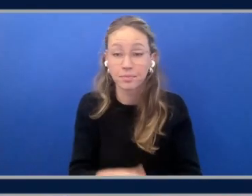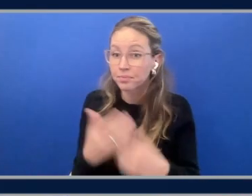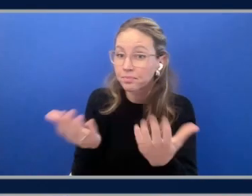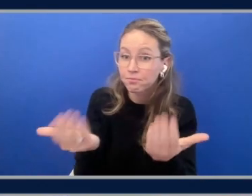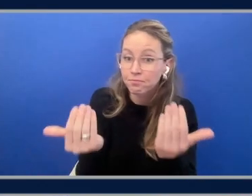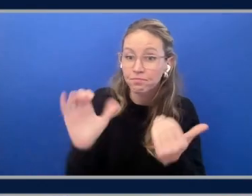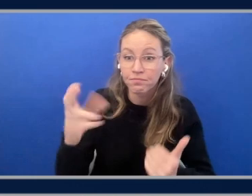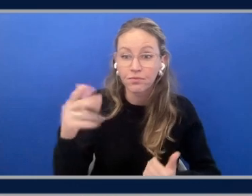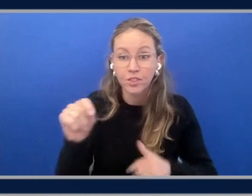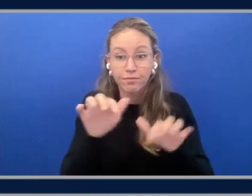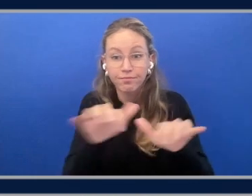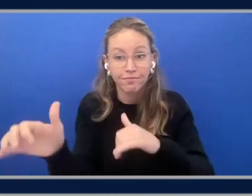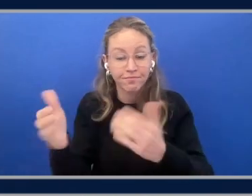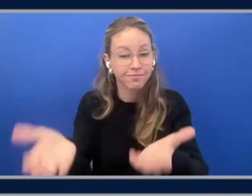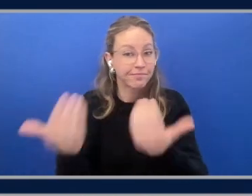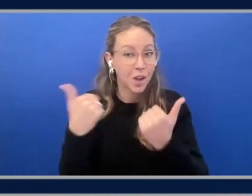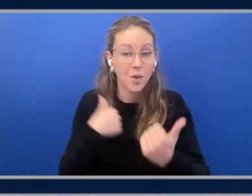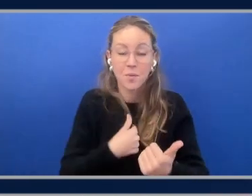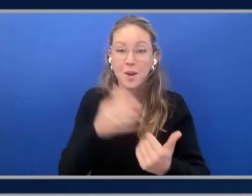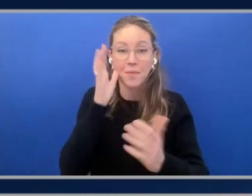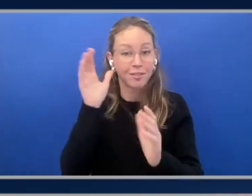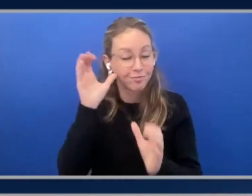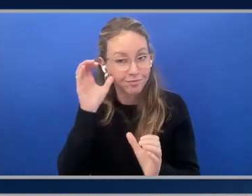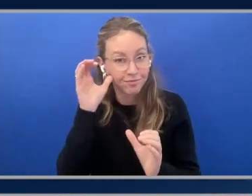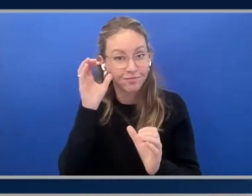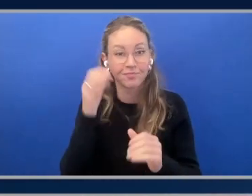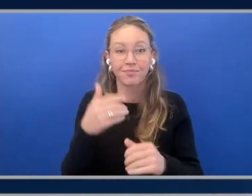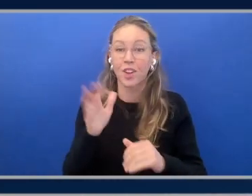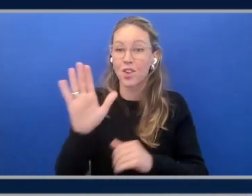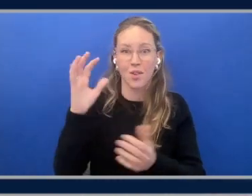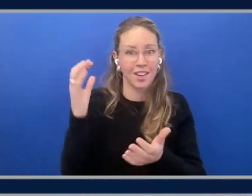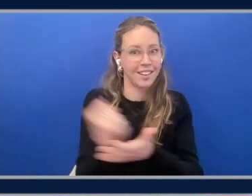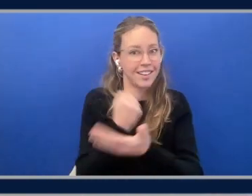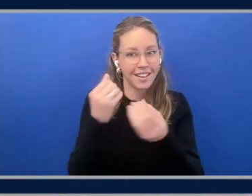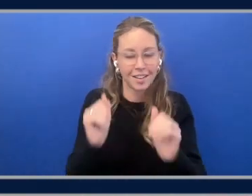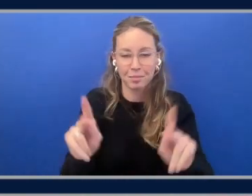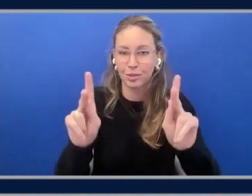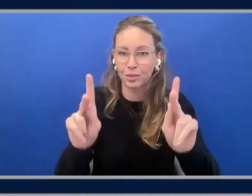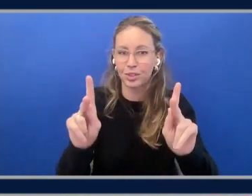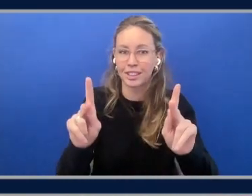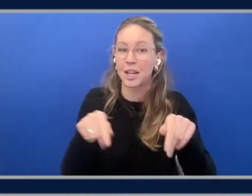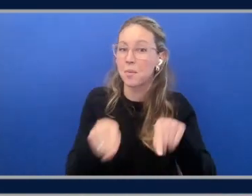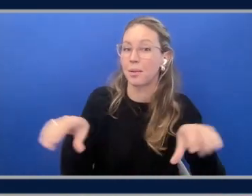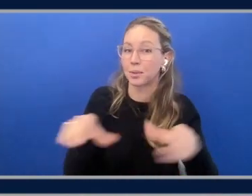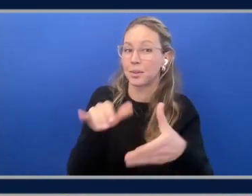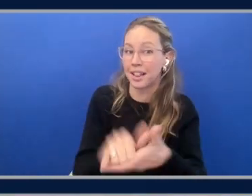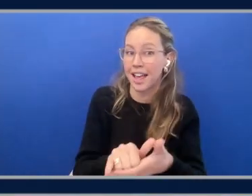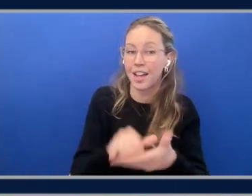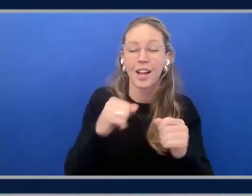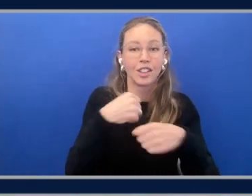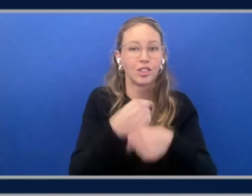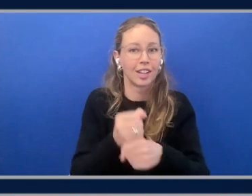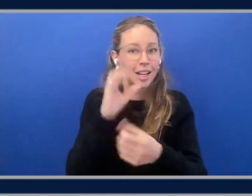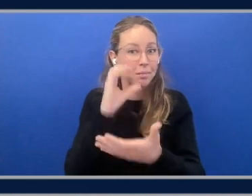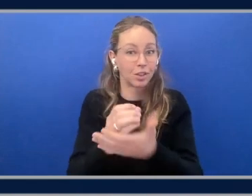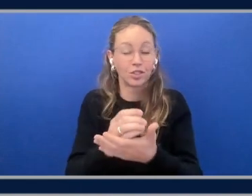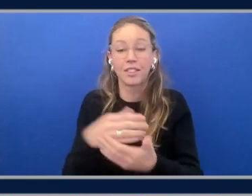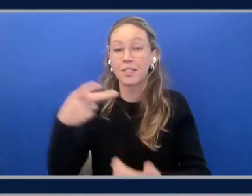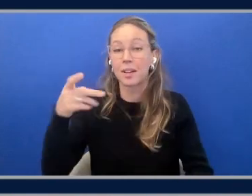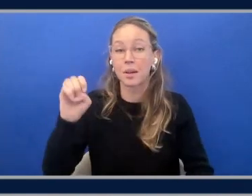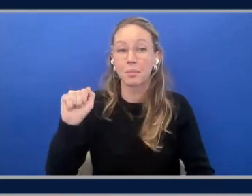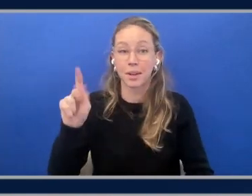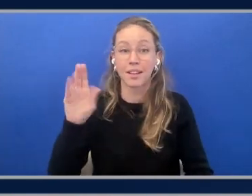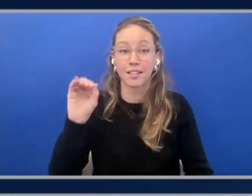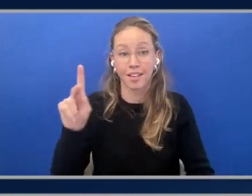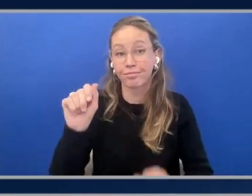we're at your mercy. This is your chance. Take advantage. while we're doing that, you can generate images of Peacocks, but you can also, it